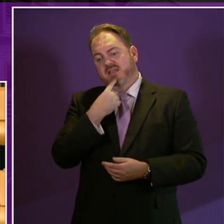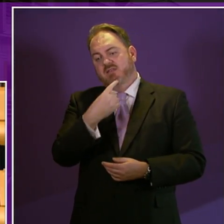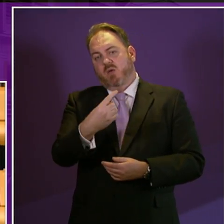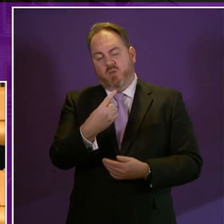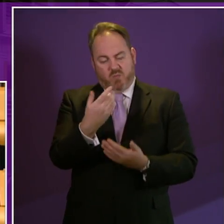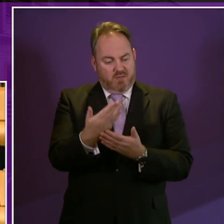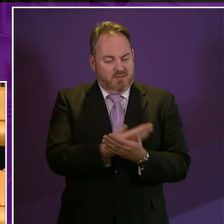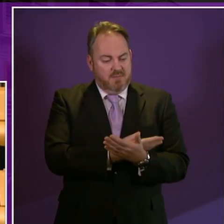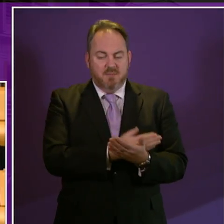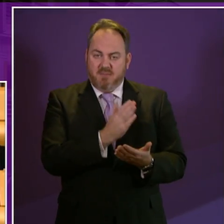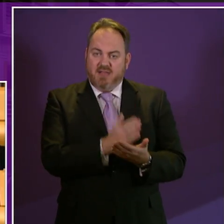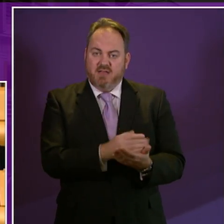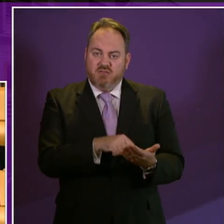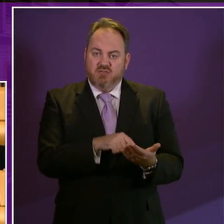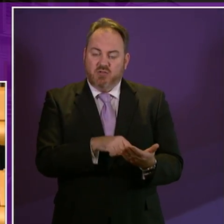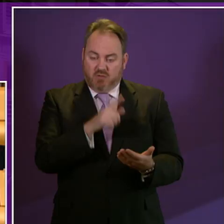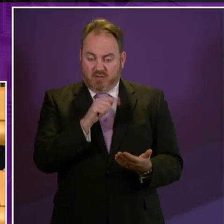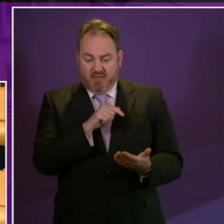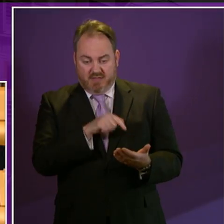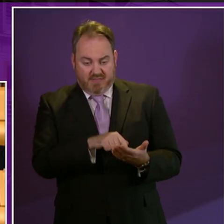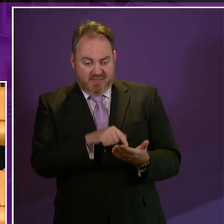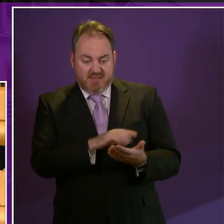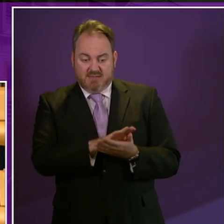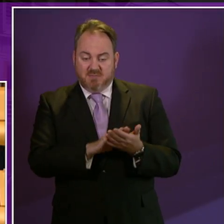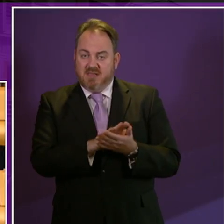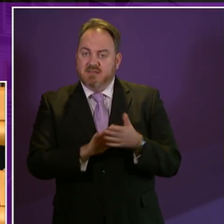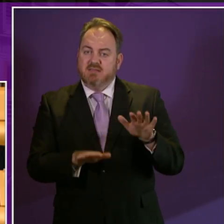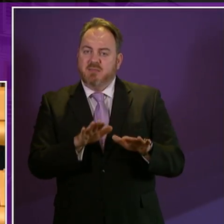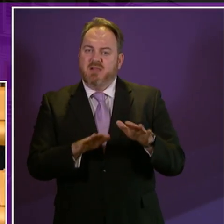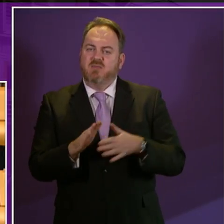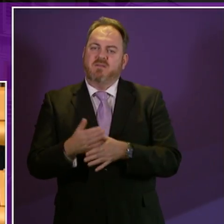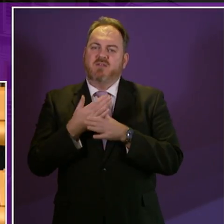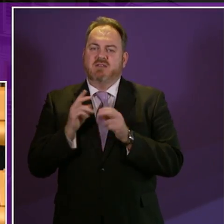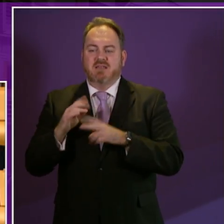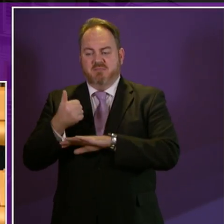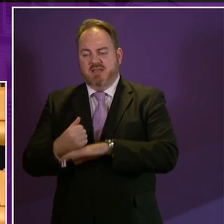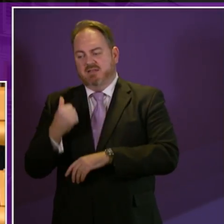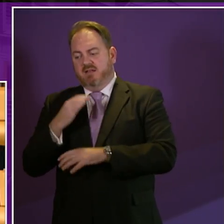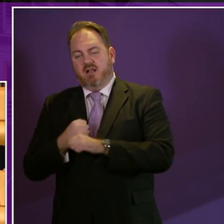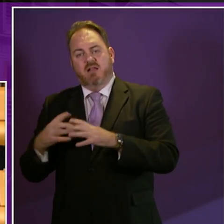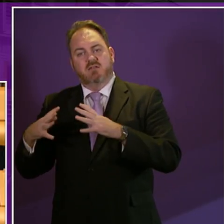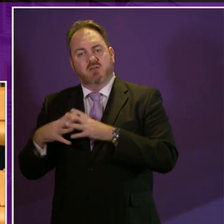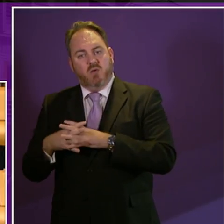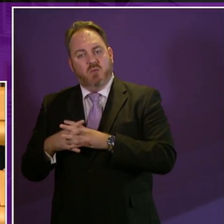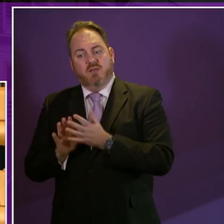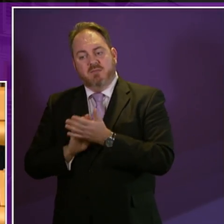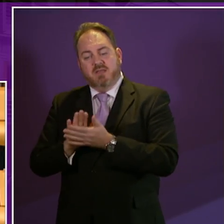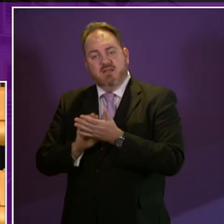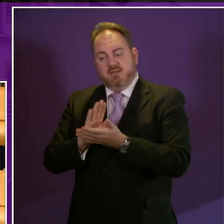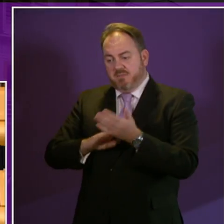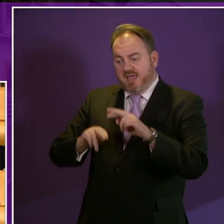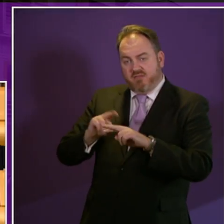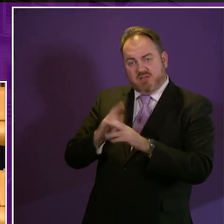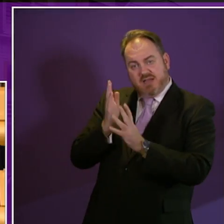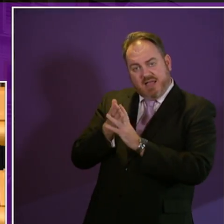project could, based on the evidence from the original scheme in Glasgow help disabled parents and children access disability living